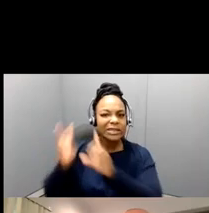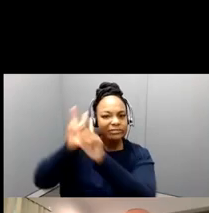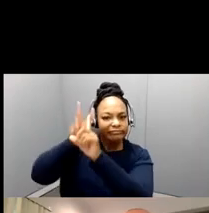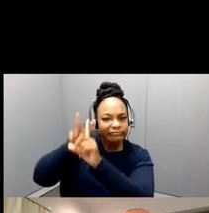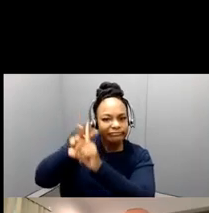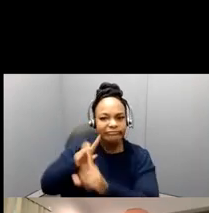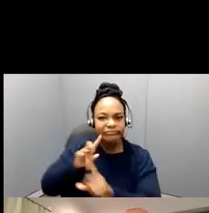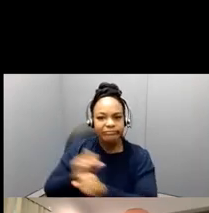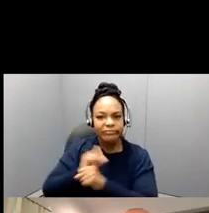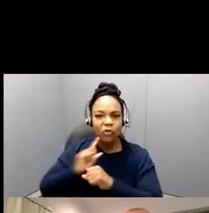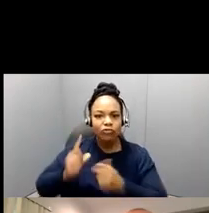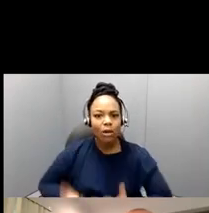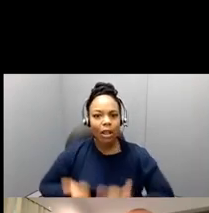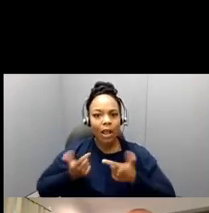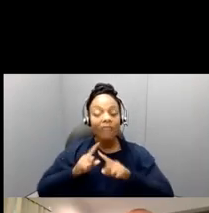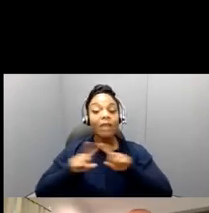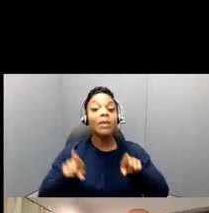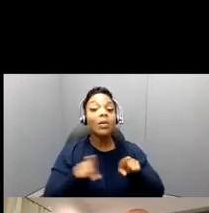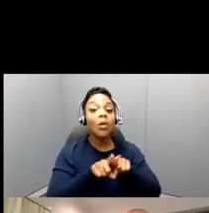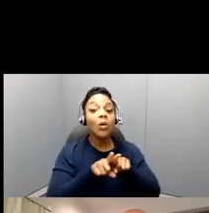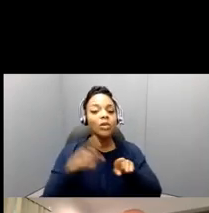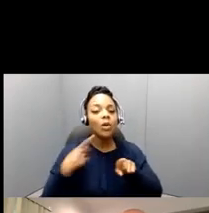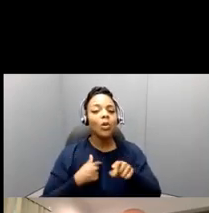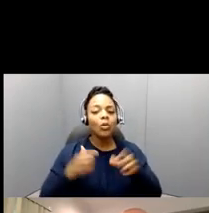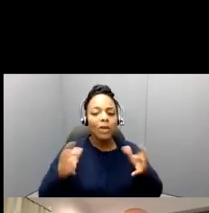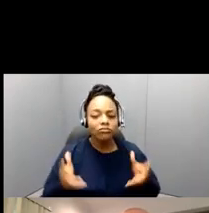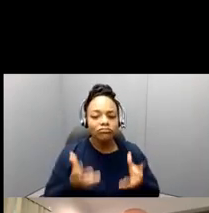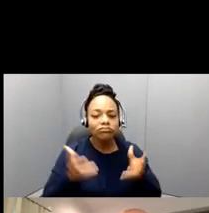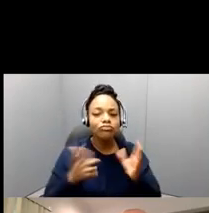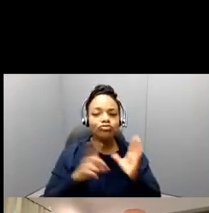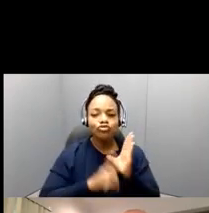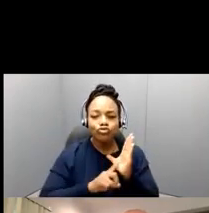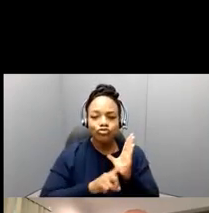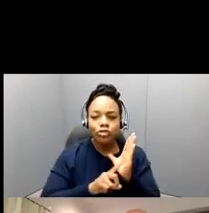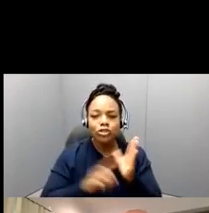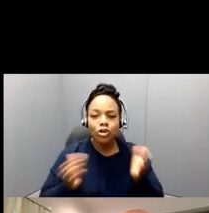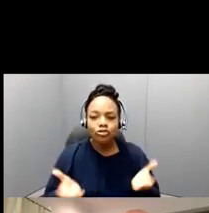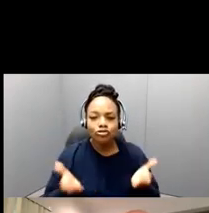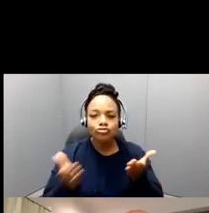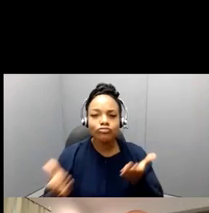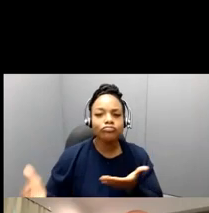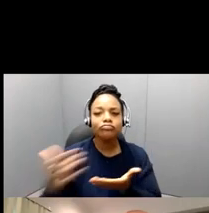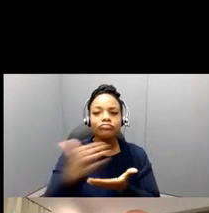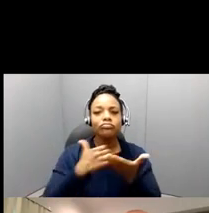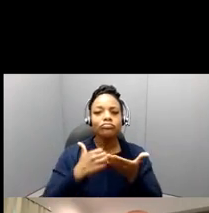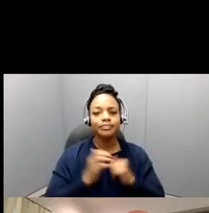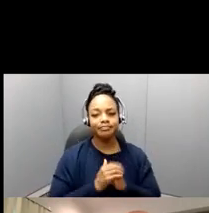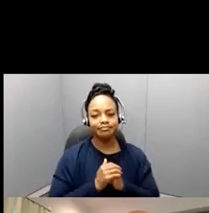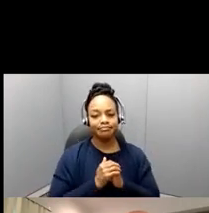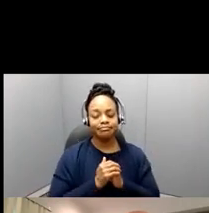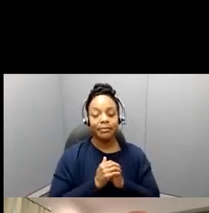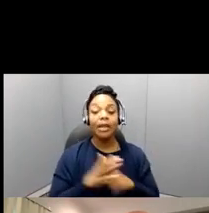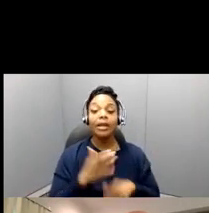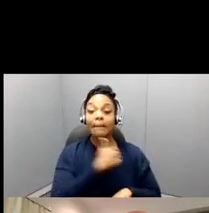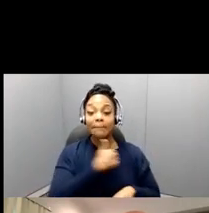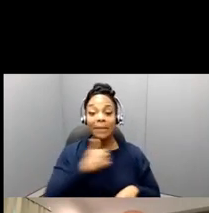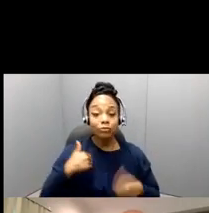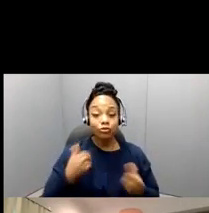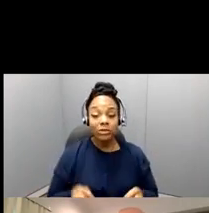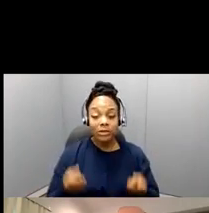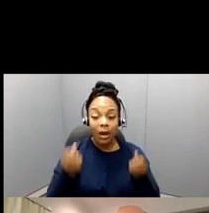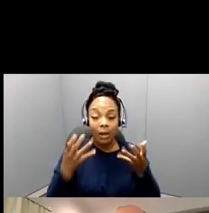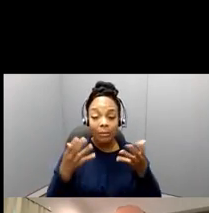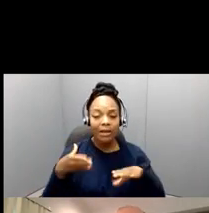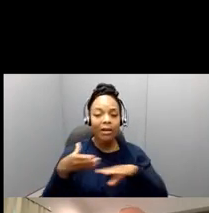and research results. We have about 26,000 or so members, but we